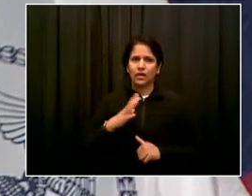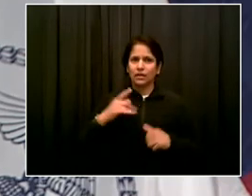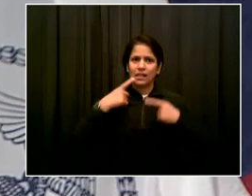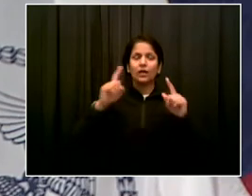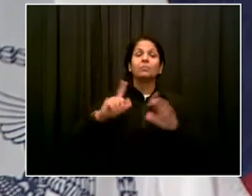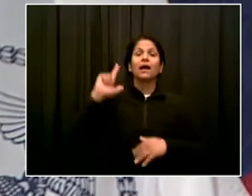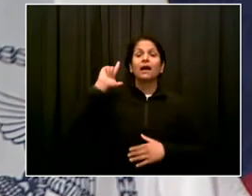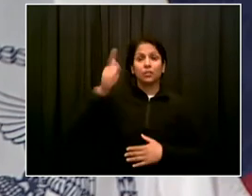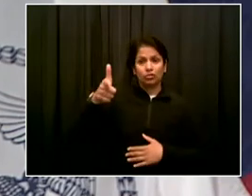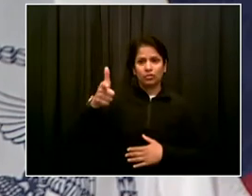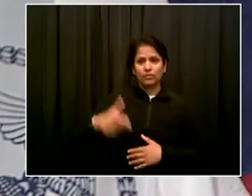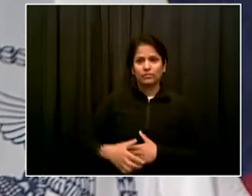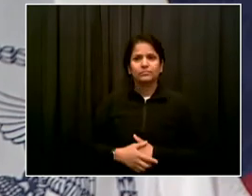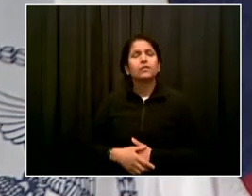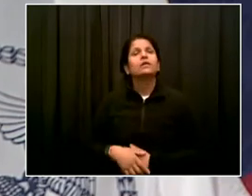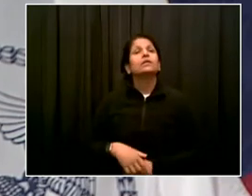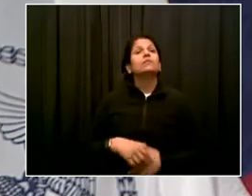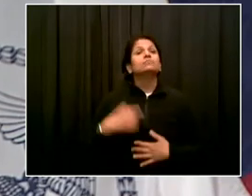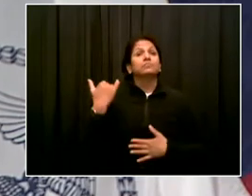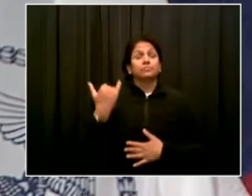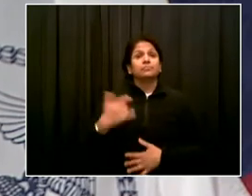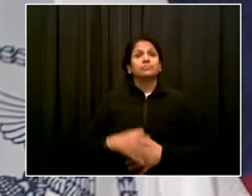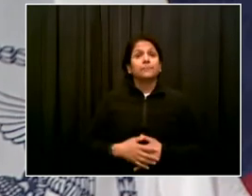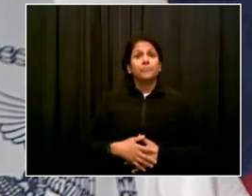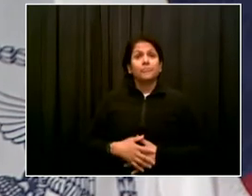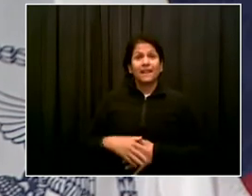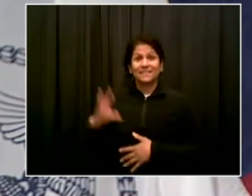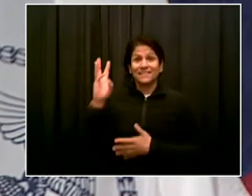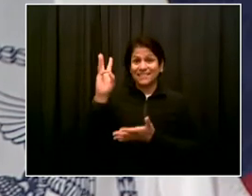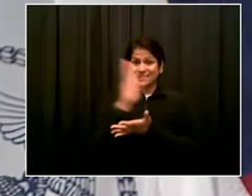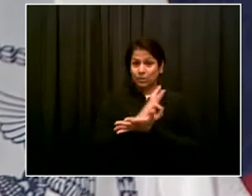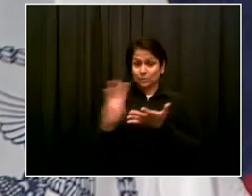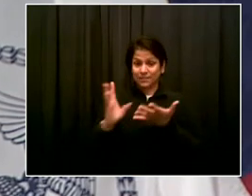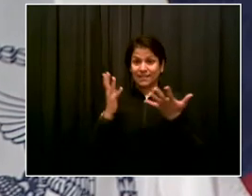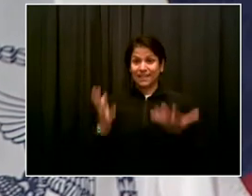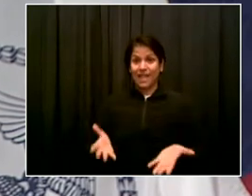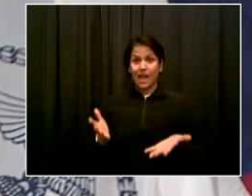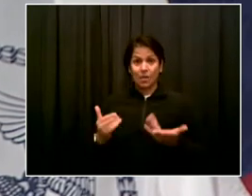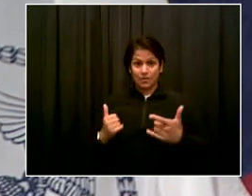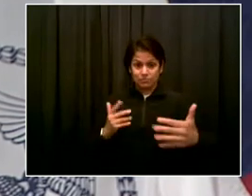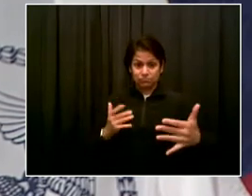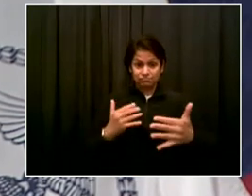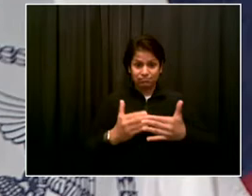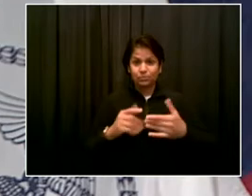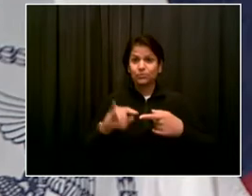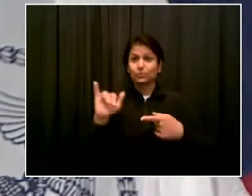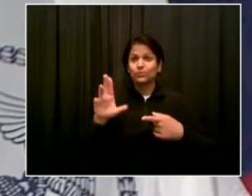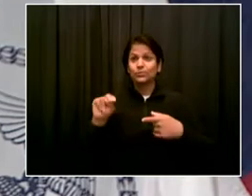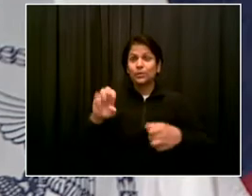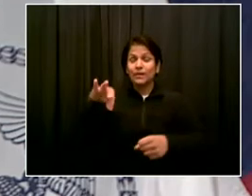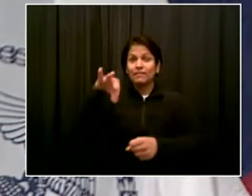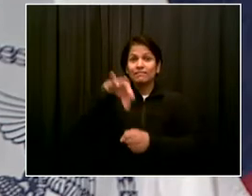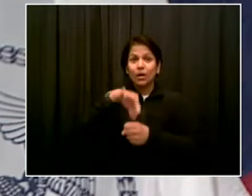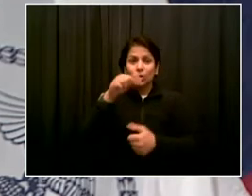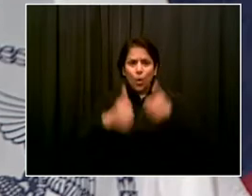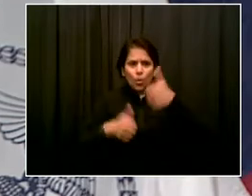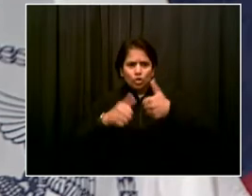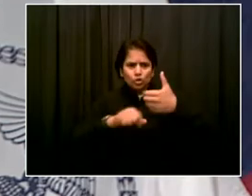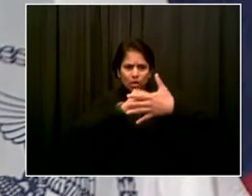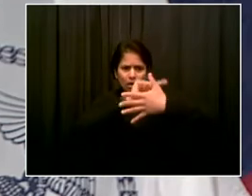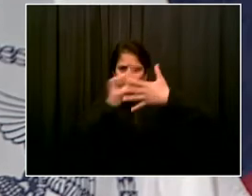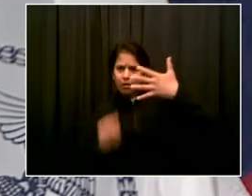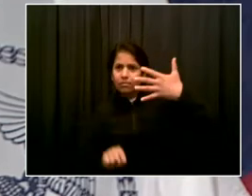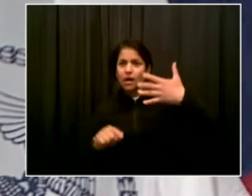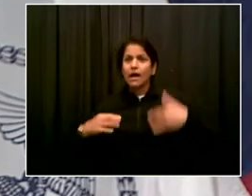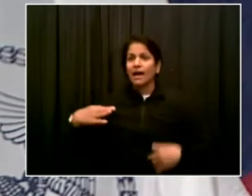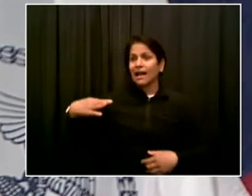we've got about six weeks left. If I choose to say something, there's plenty of time left for that. But